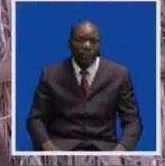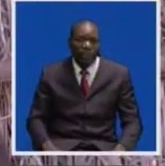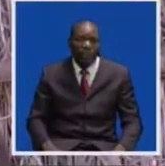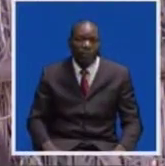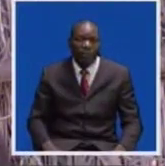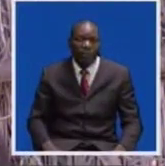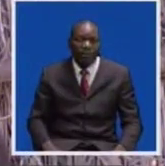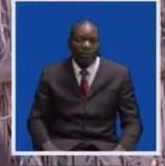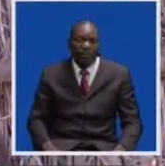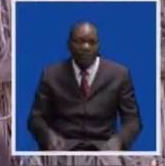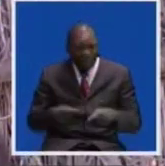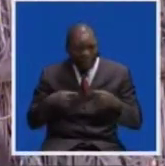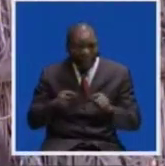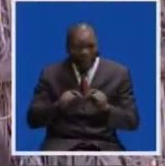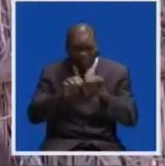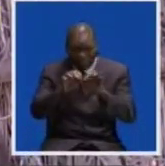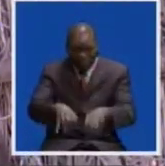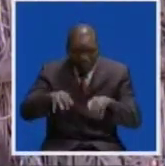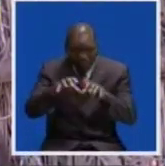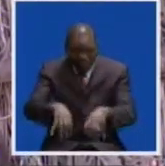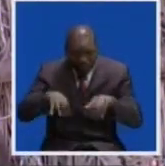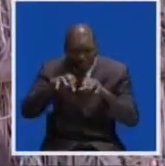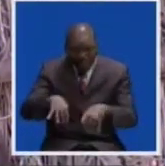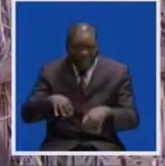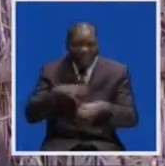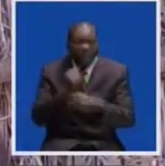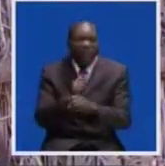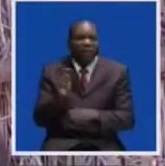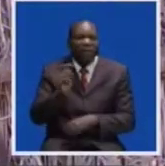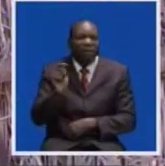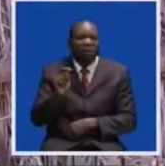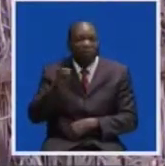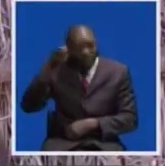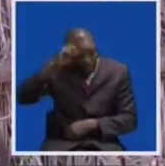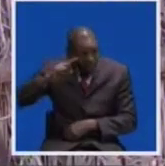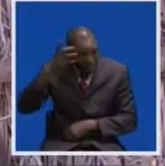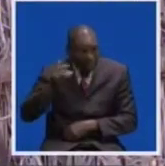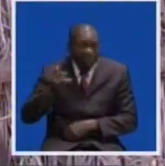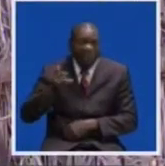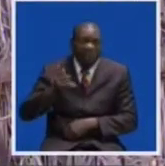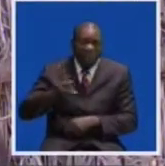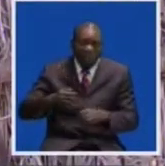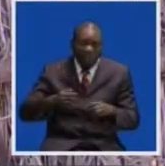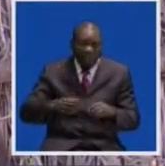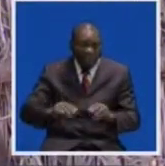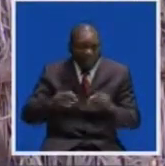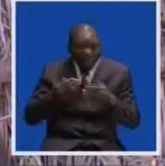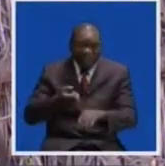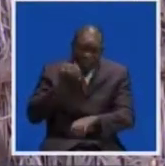I tried to dig a ditch for a toilet, but failed because the land here is too rocky.